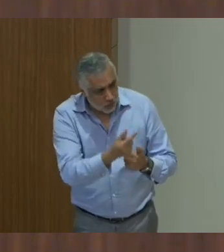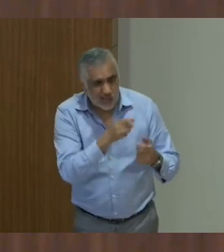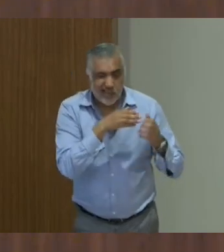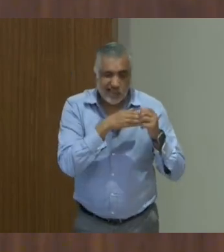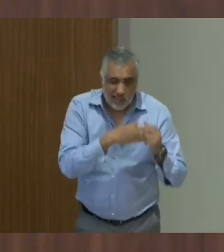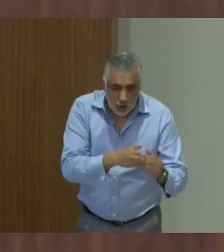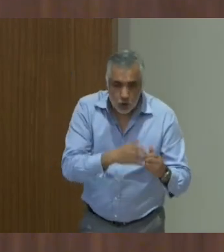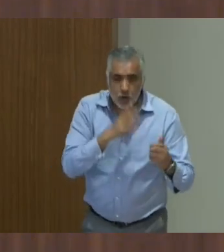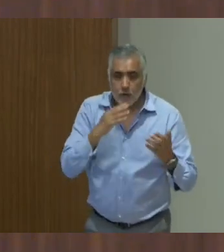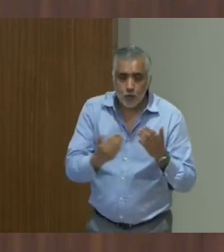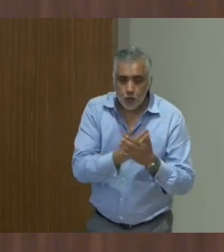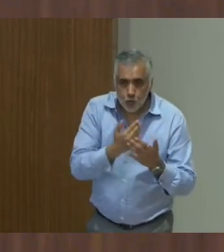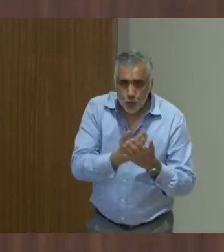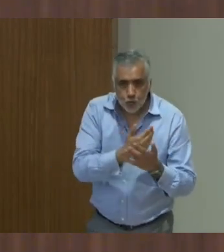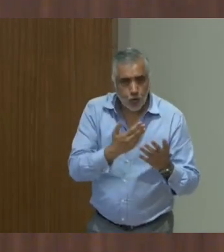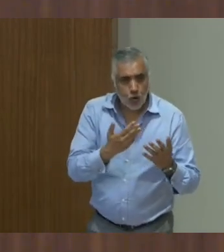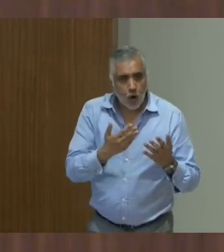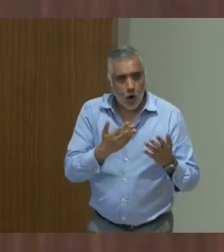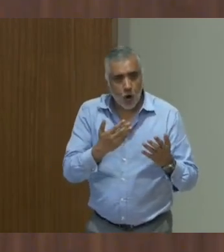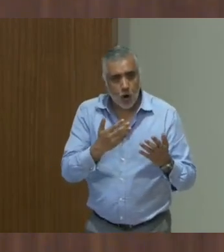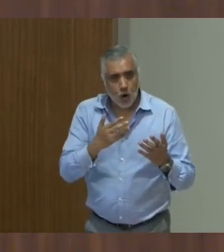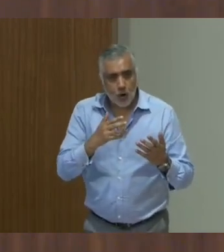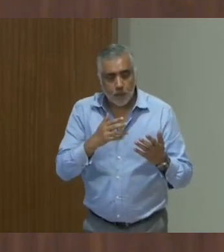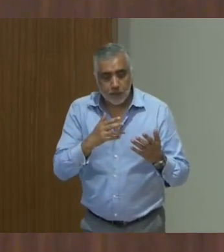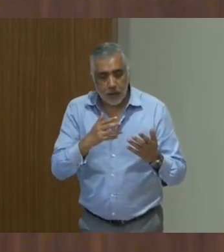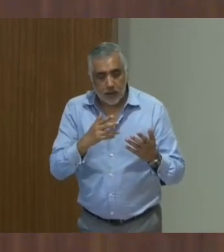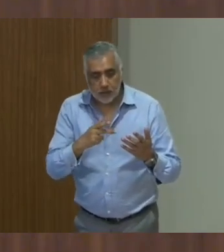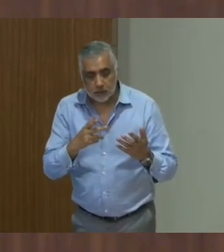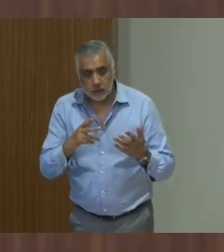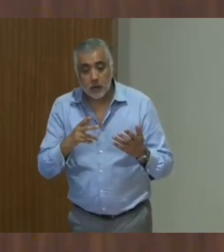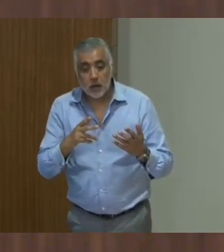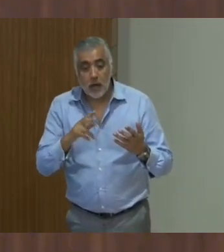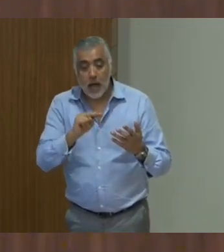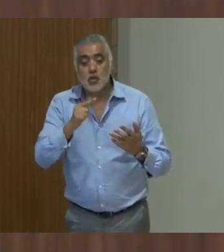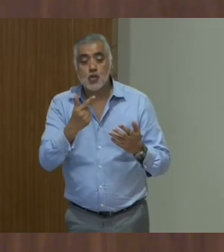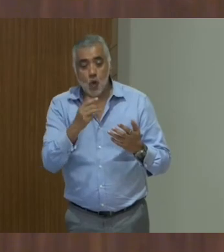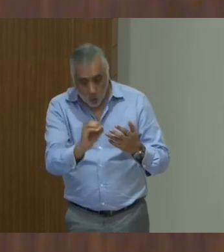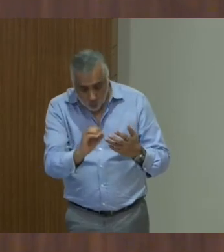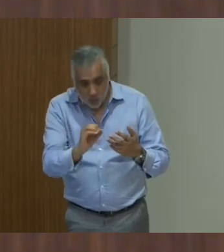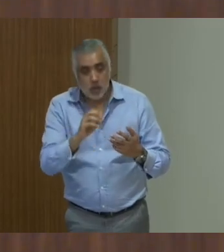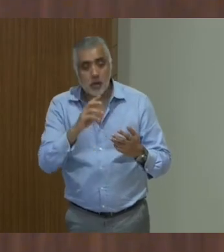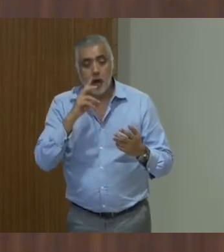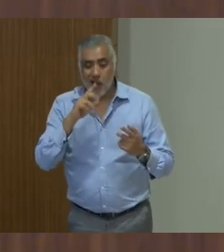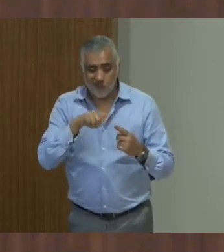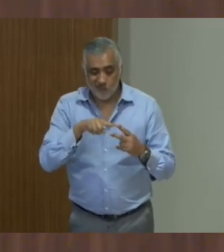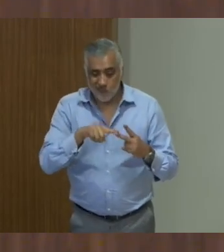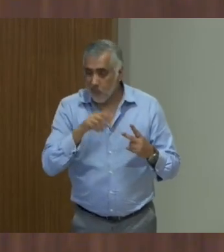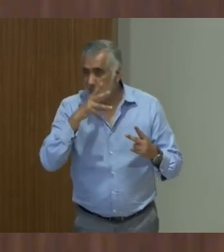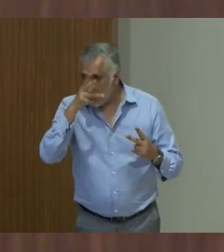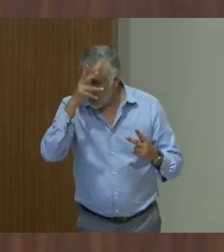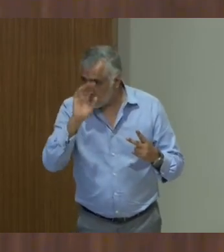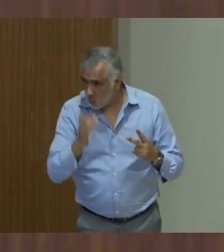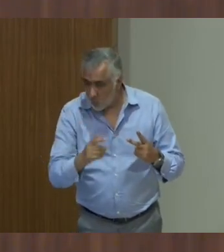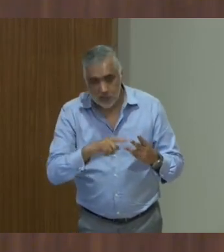of NGOs, uh, working with, uh, uh, across disability groups, parents organizations, special schools, to grassroots